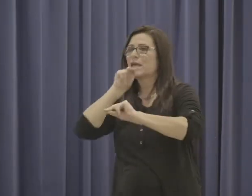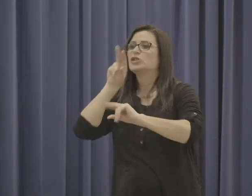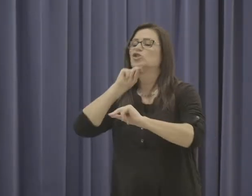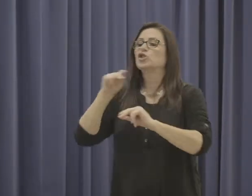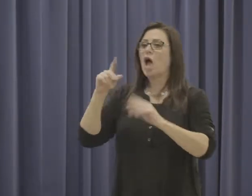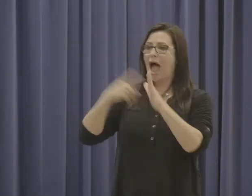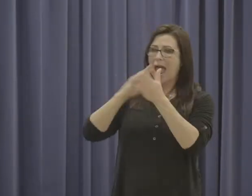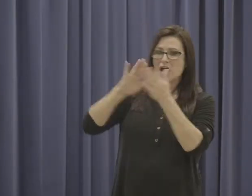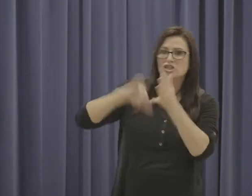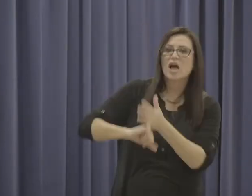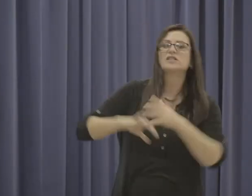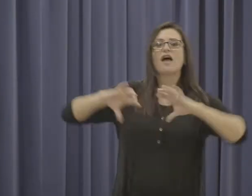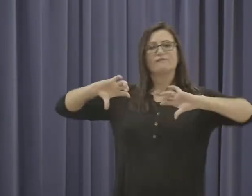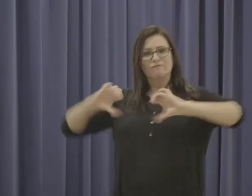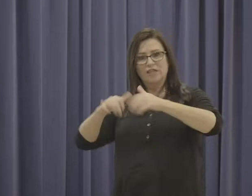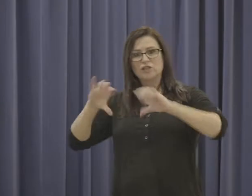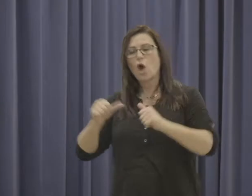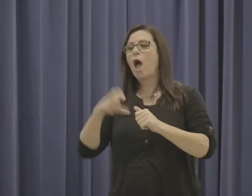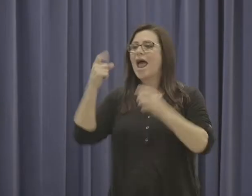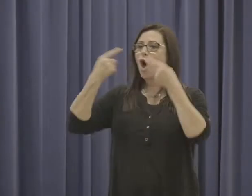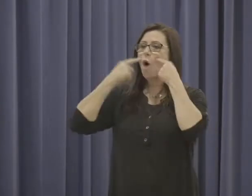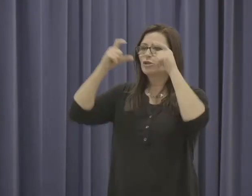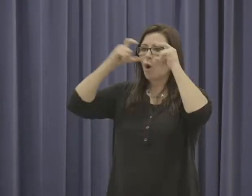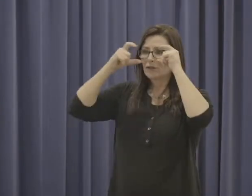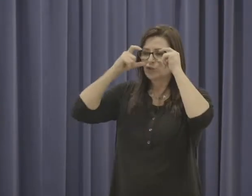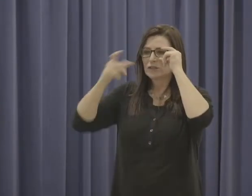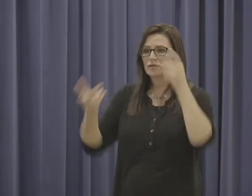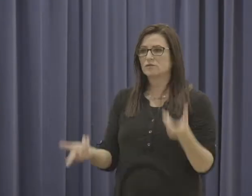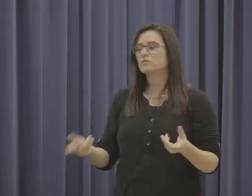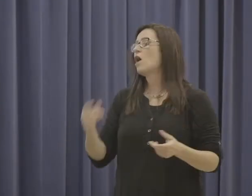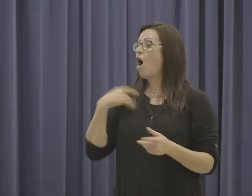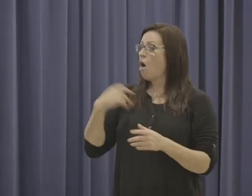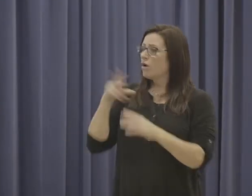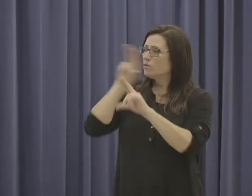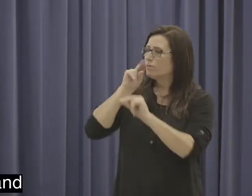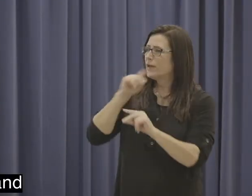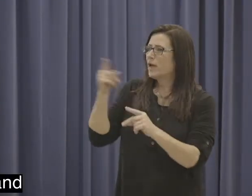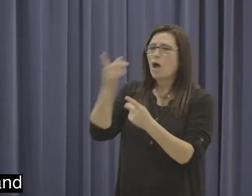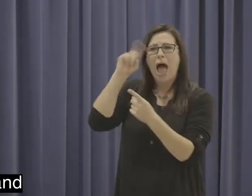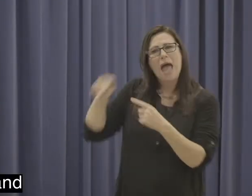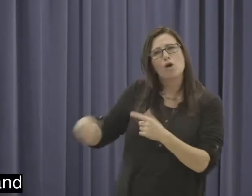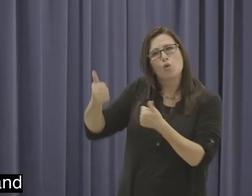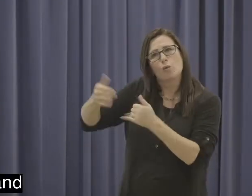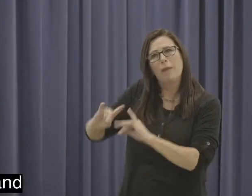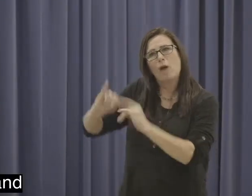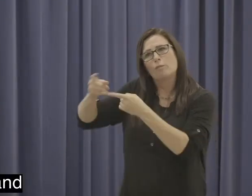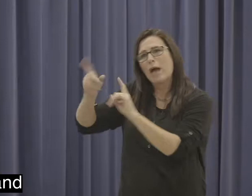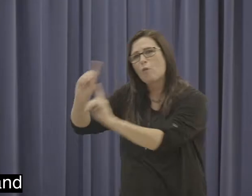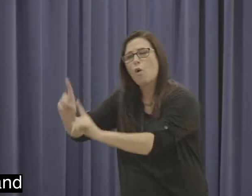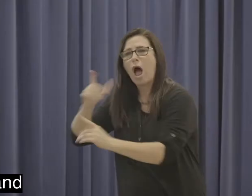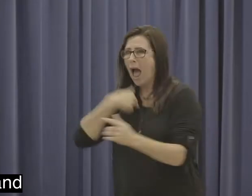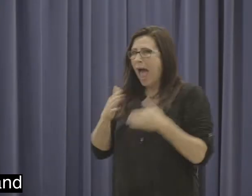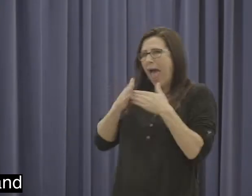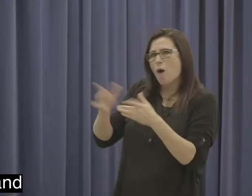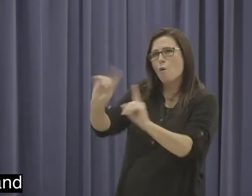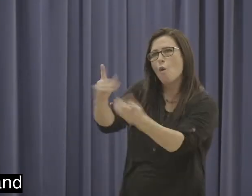as well as physio and optometrists. I would speak to all these specialists about how he was going and what